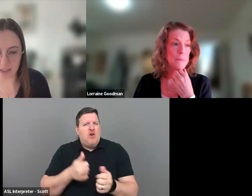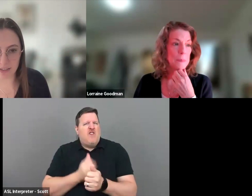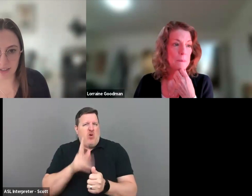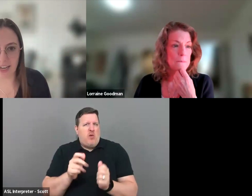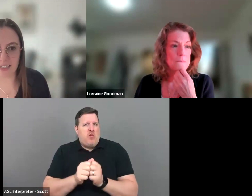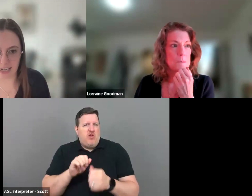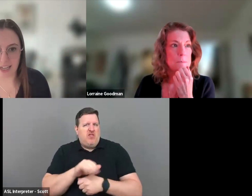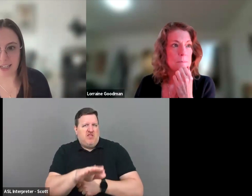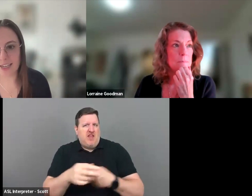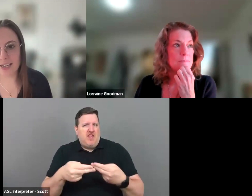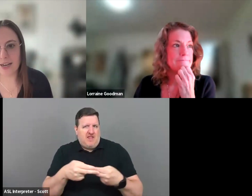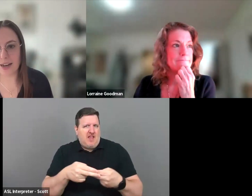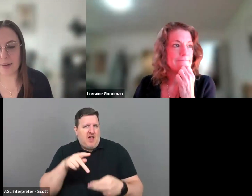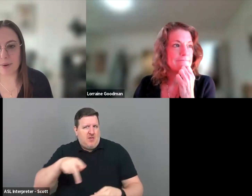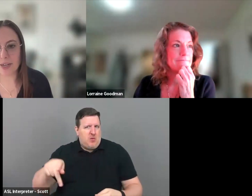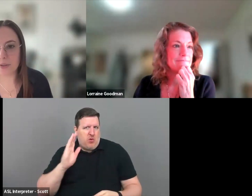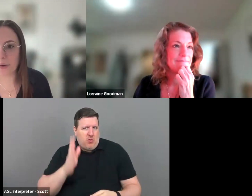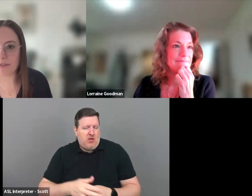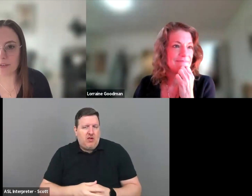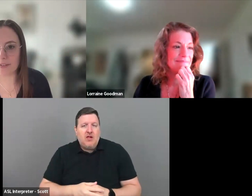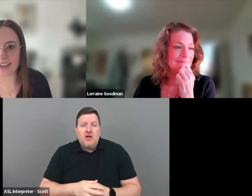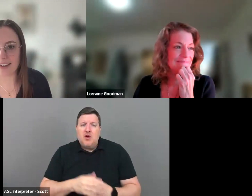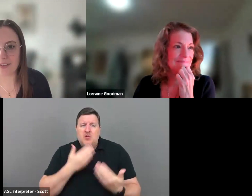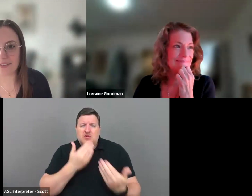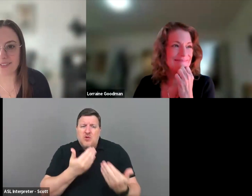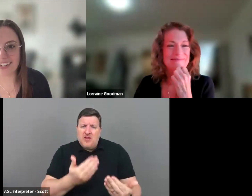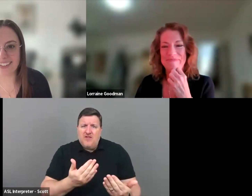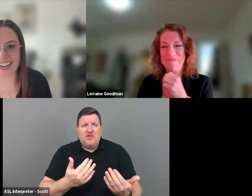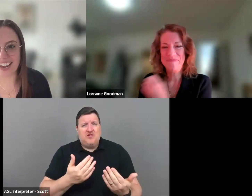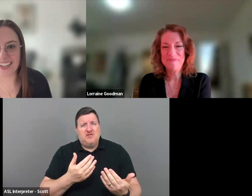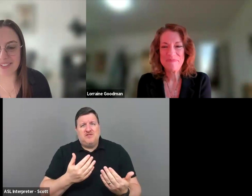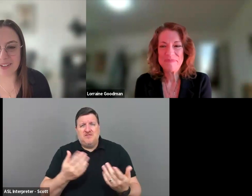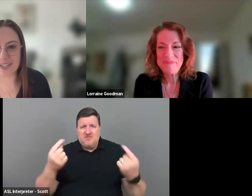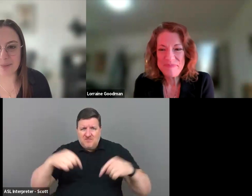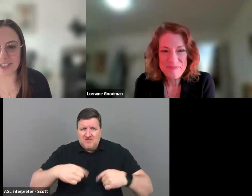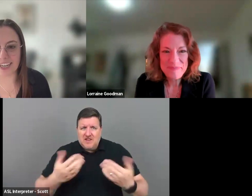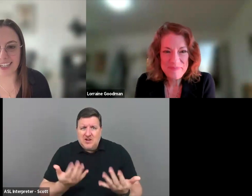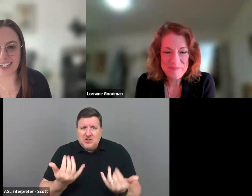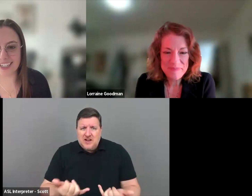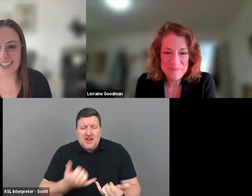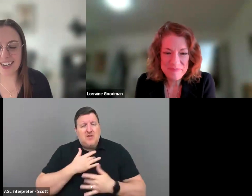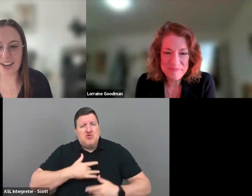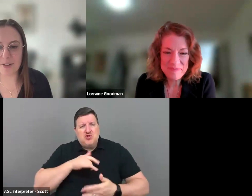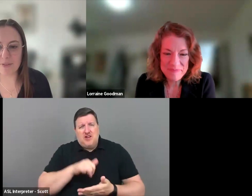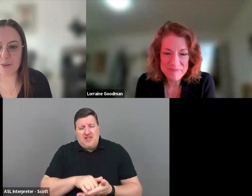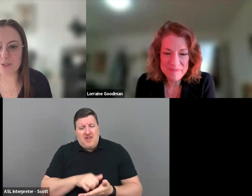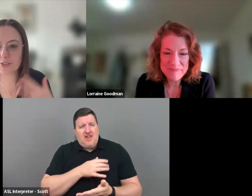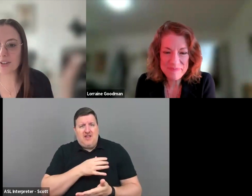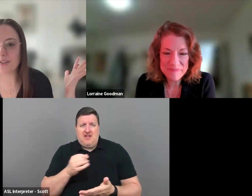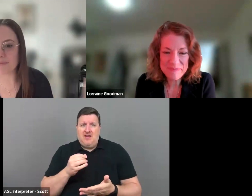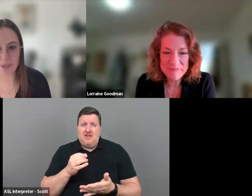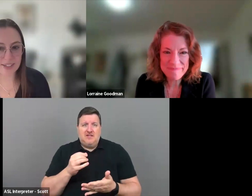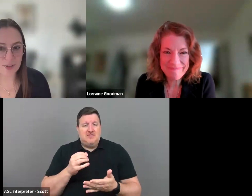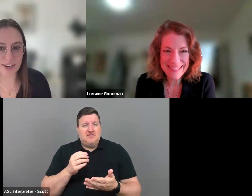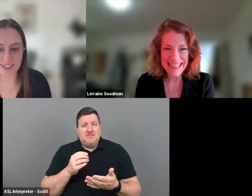with this slide deck. Um, but we're so grateful to have you here today. So much appreciated. Um, folks,